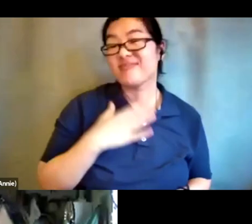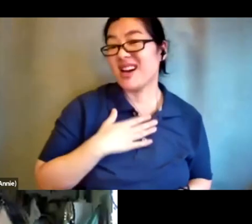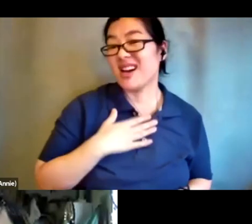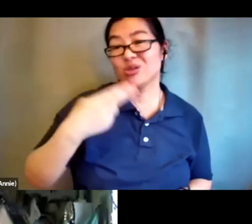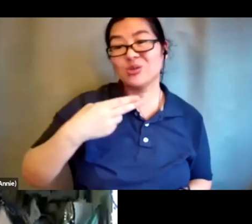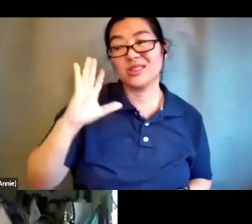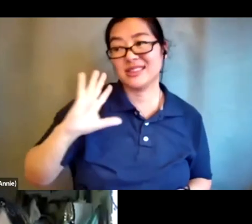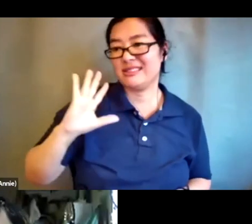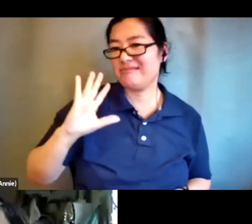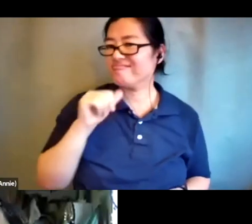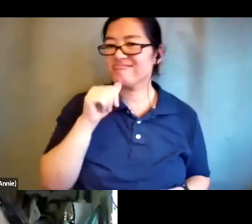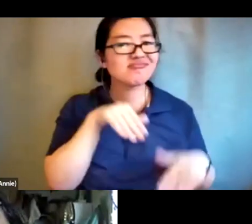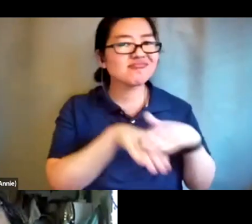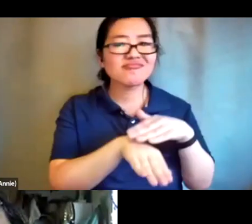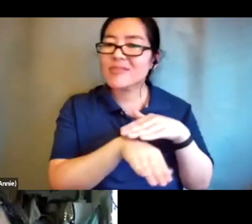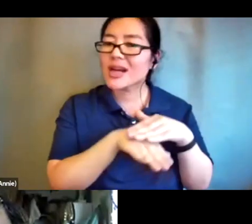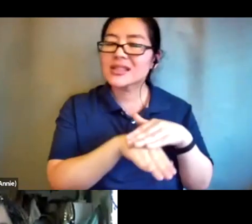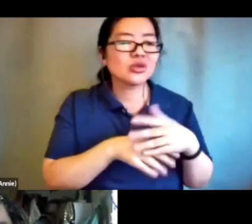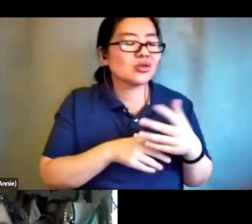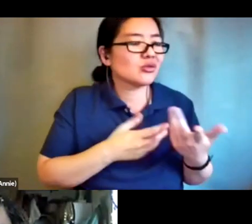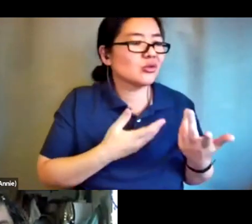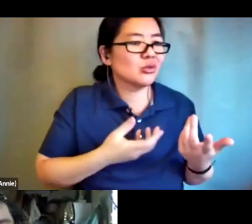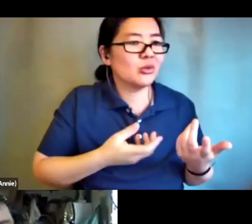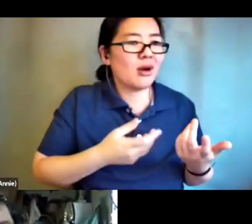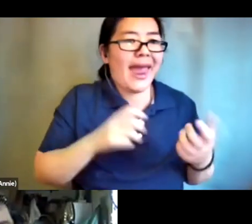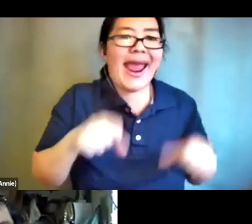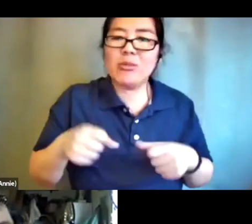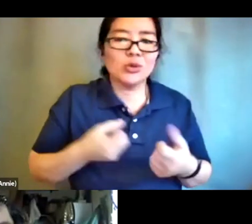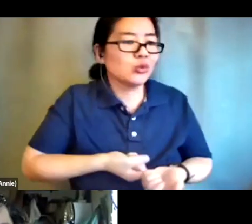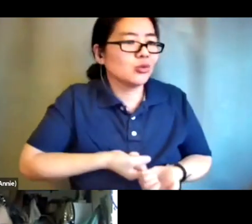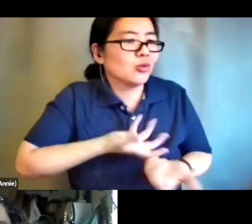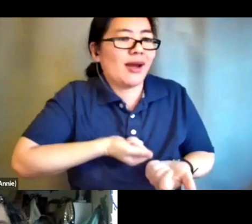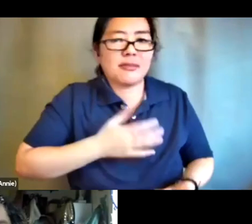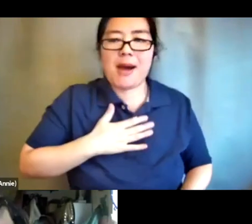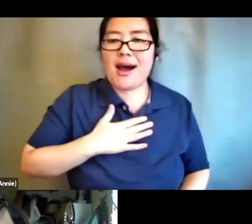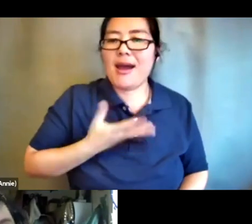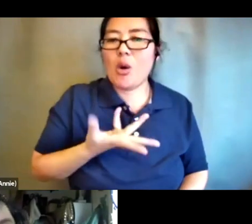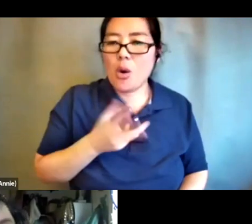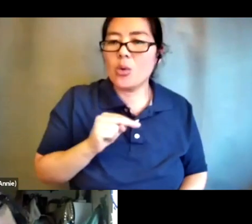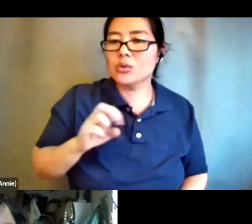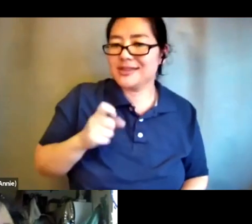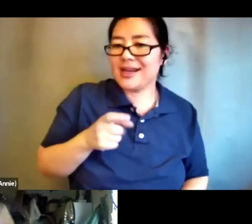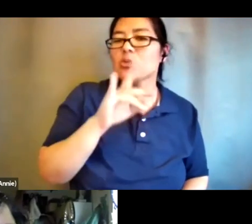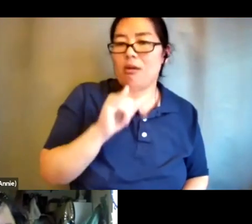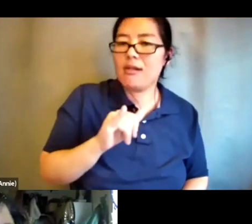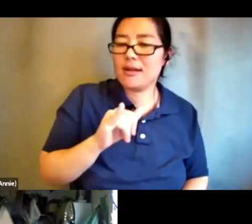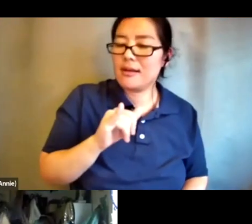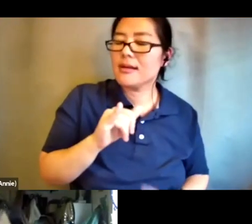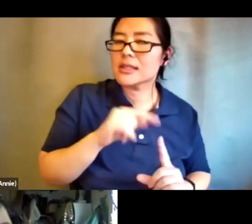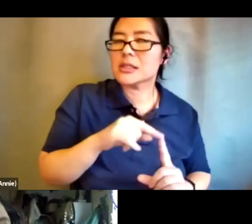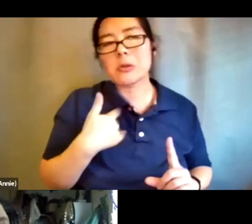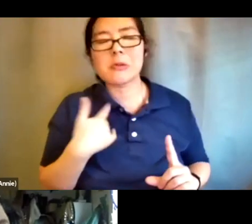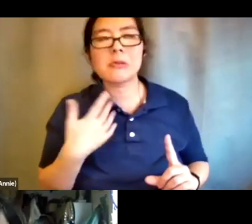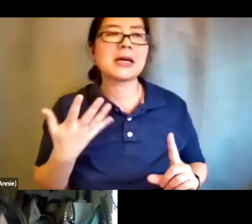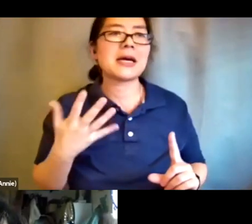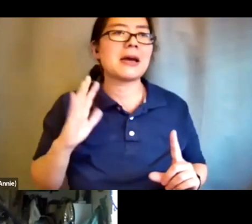to expressing my sexuality in a lot of ways led to me being like obsessively creative and like all of